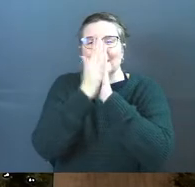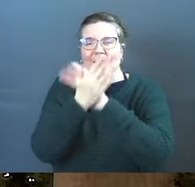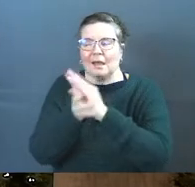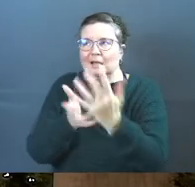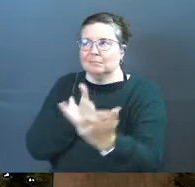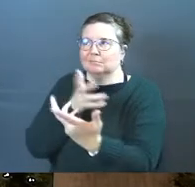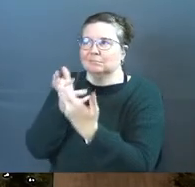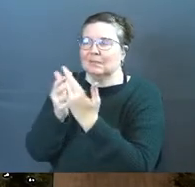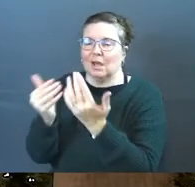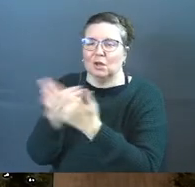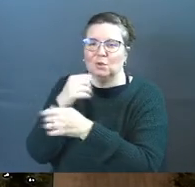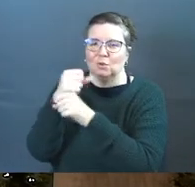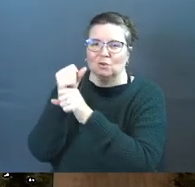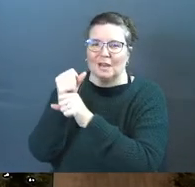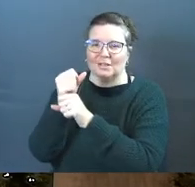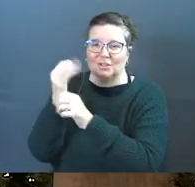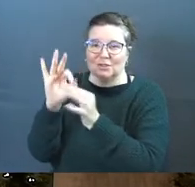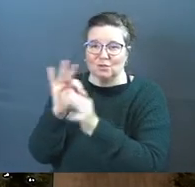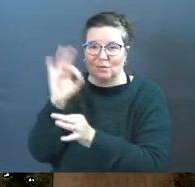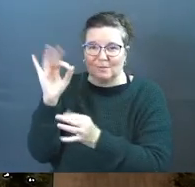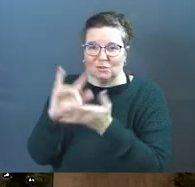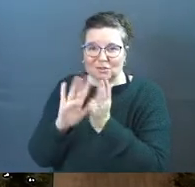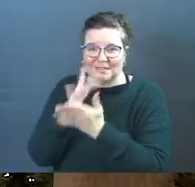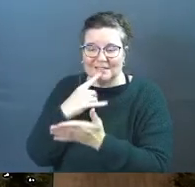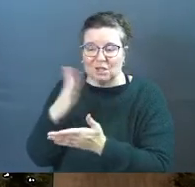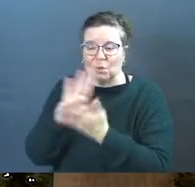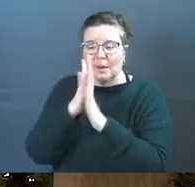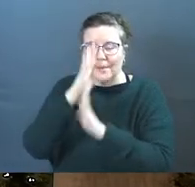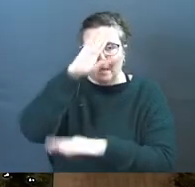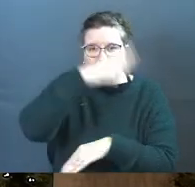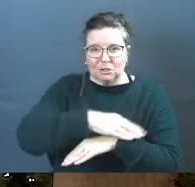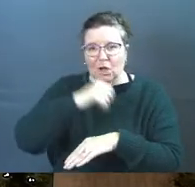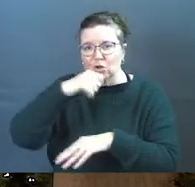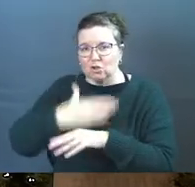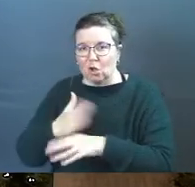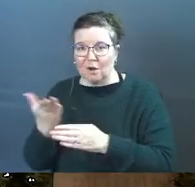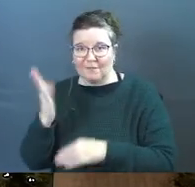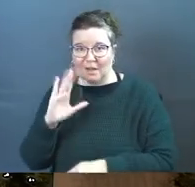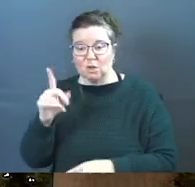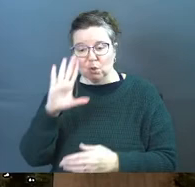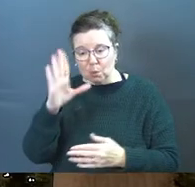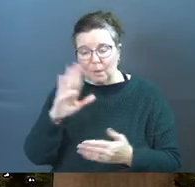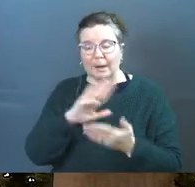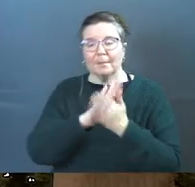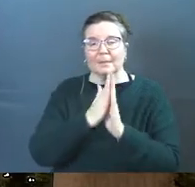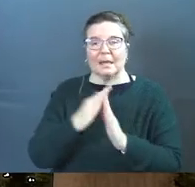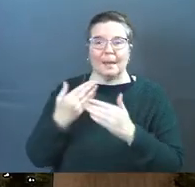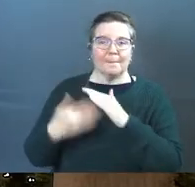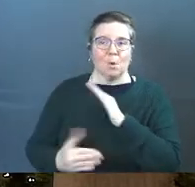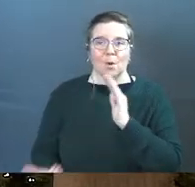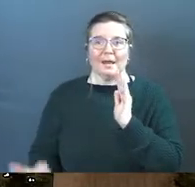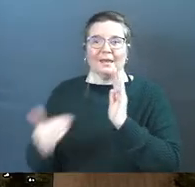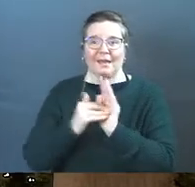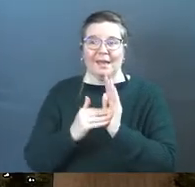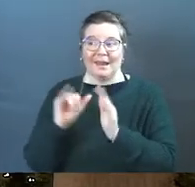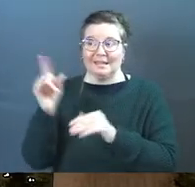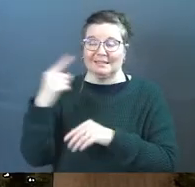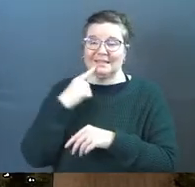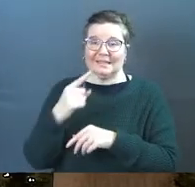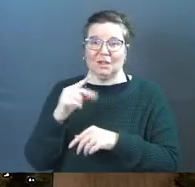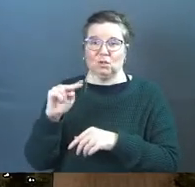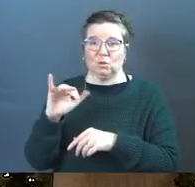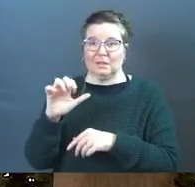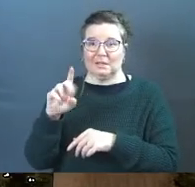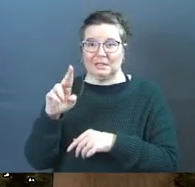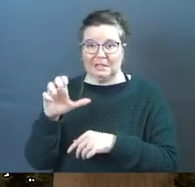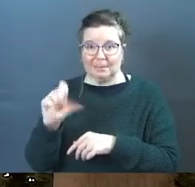a new creation the scripture says you will become a son or daughter of God you will be born again as he said to